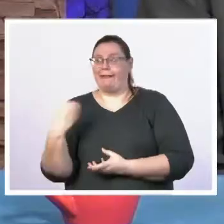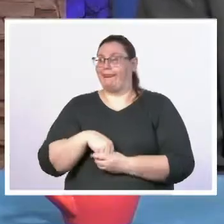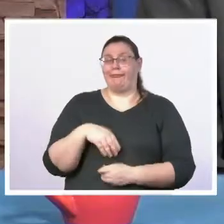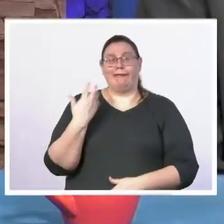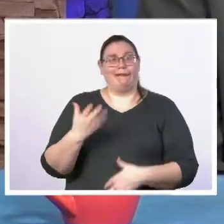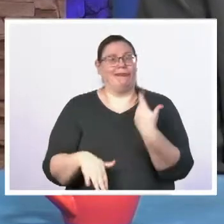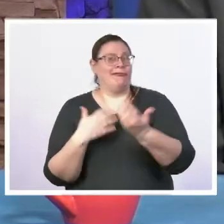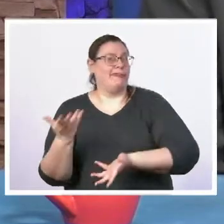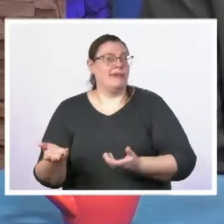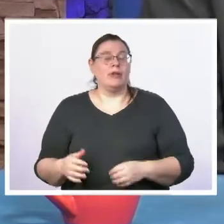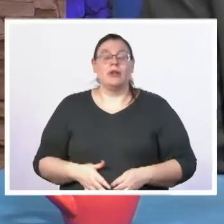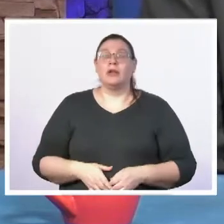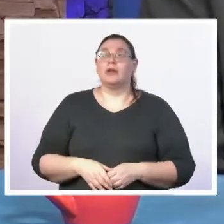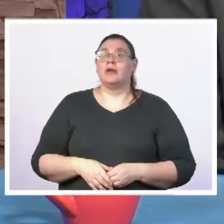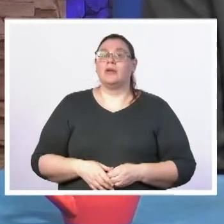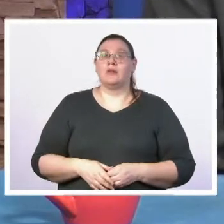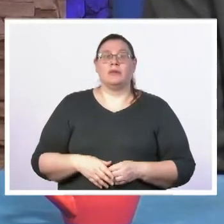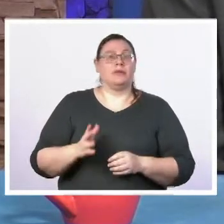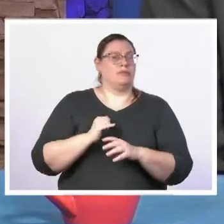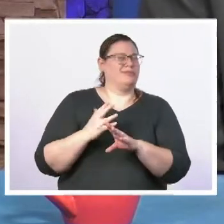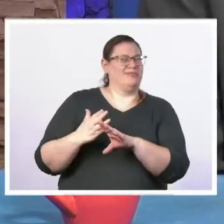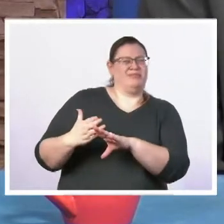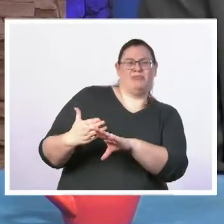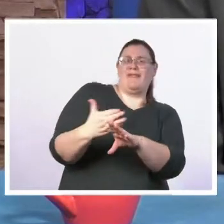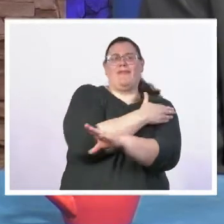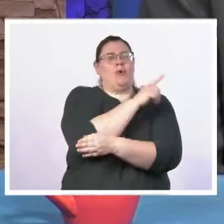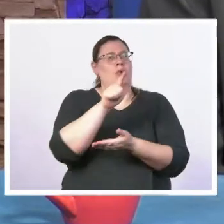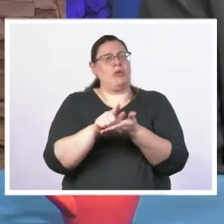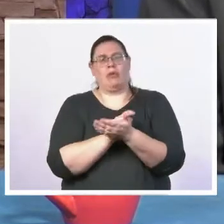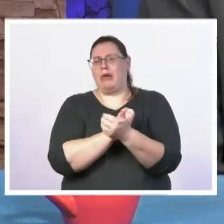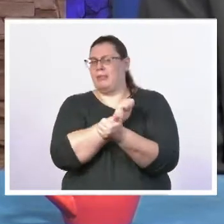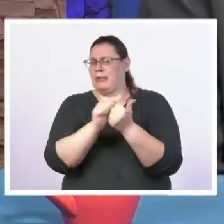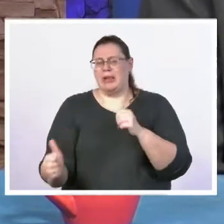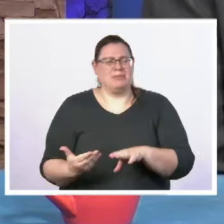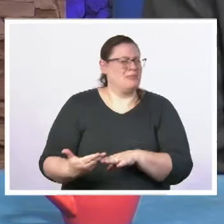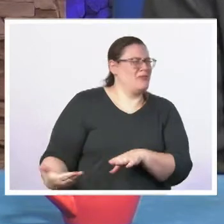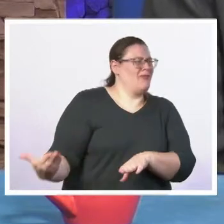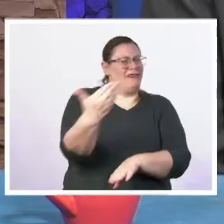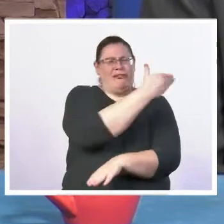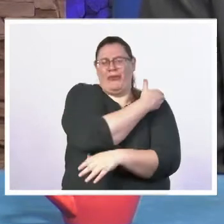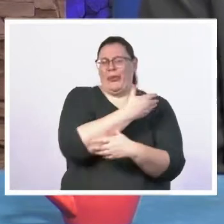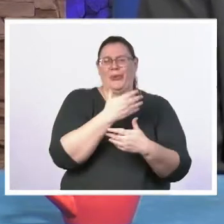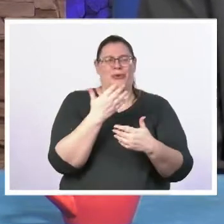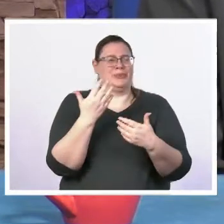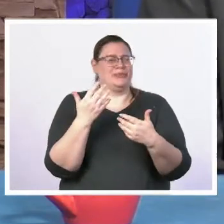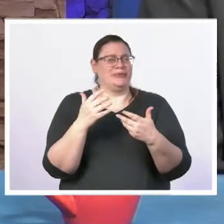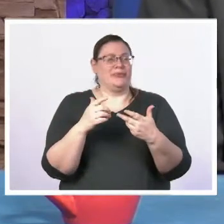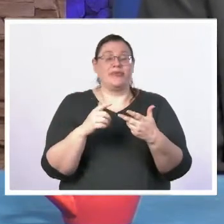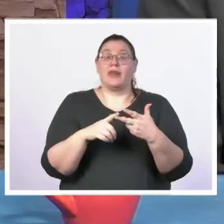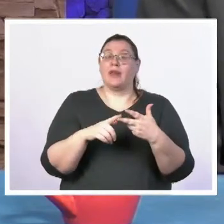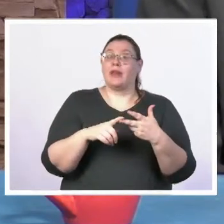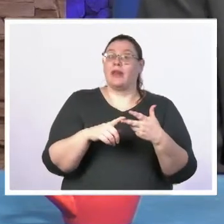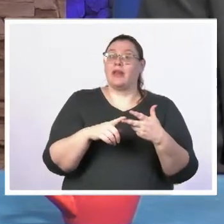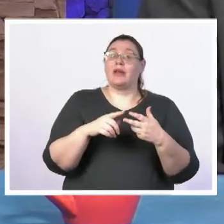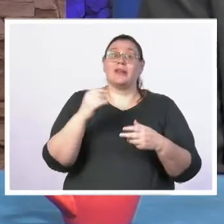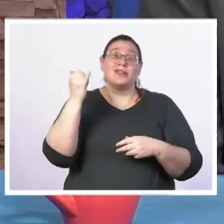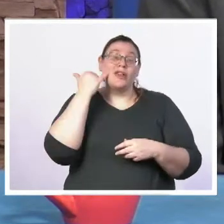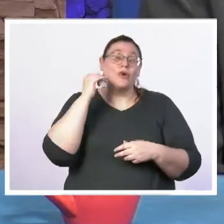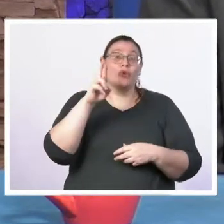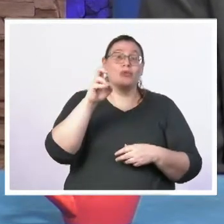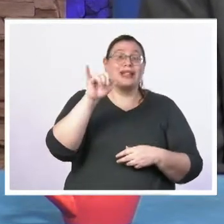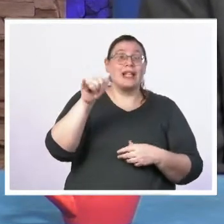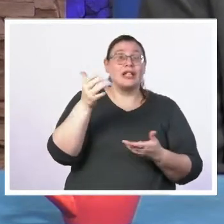always was um you know this is before we had various laws in play this is before we had